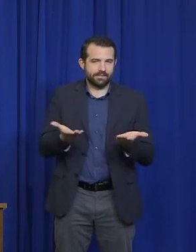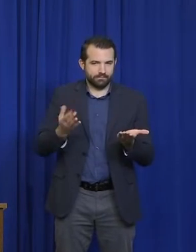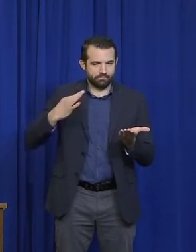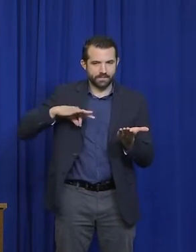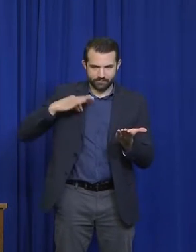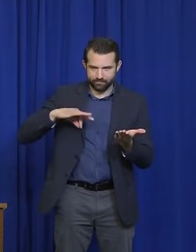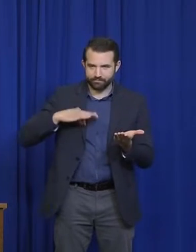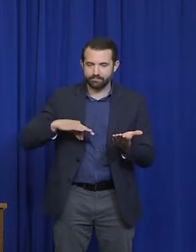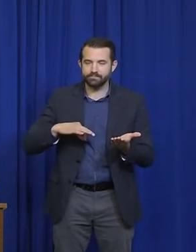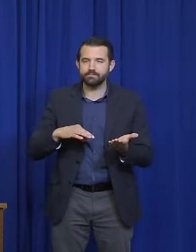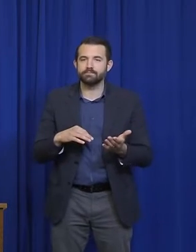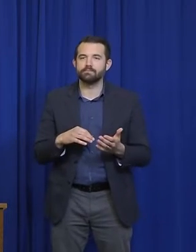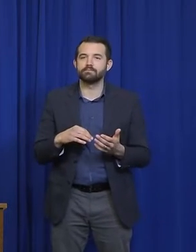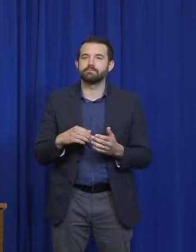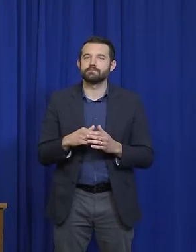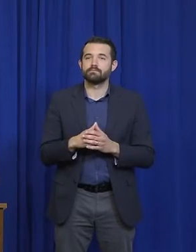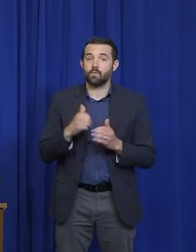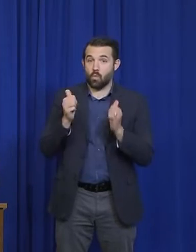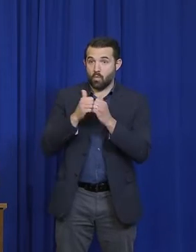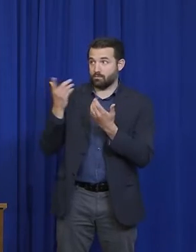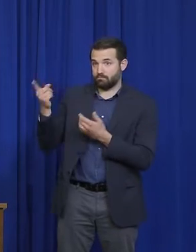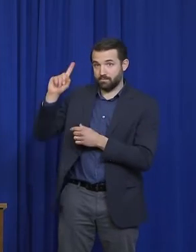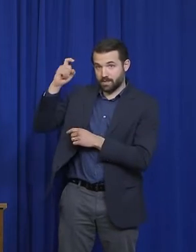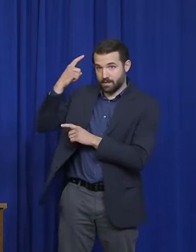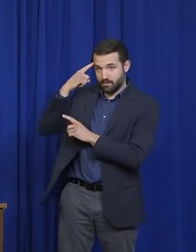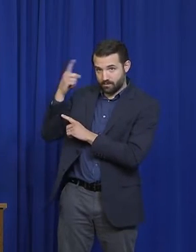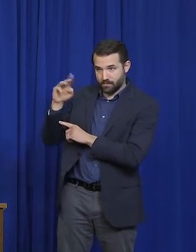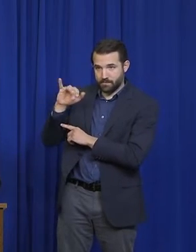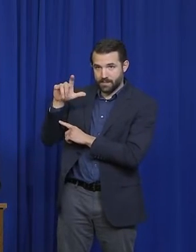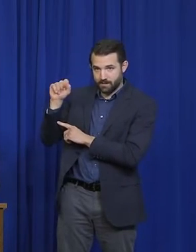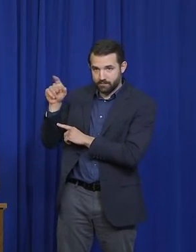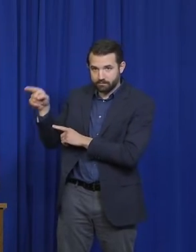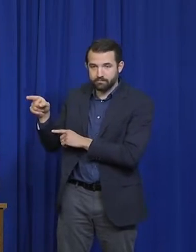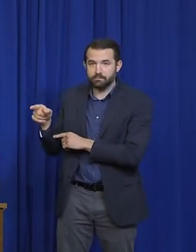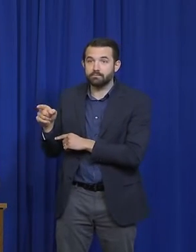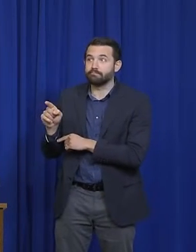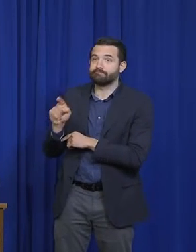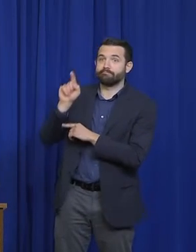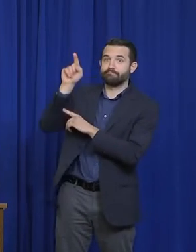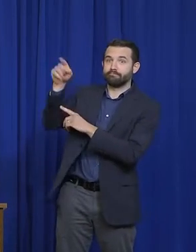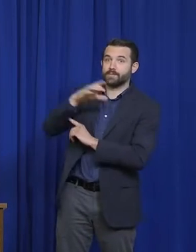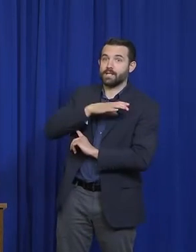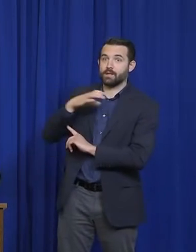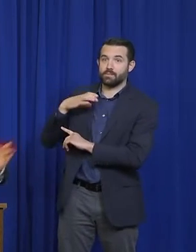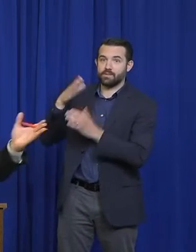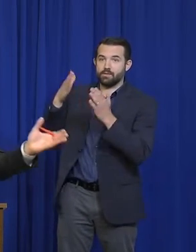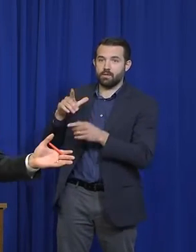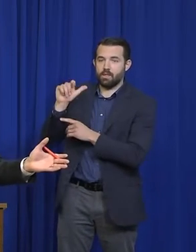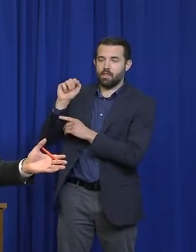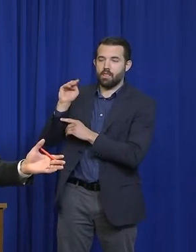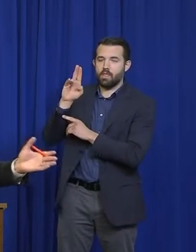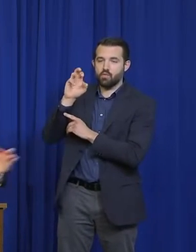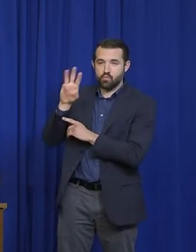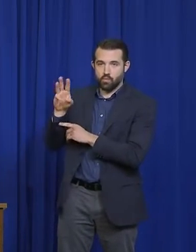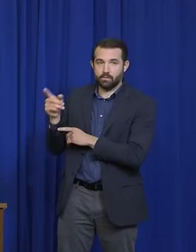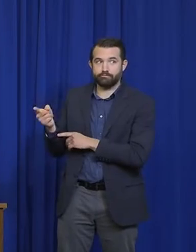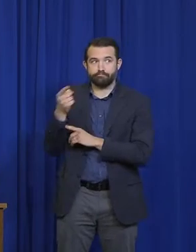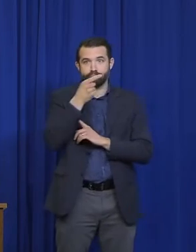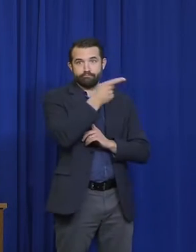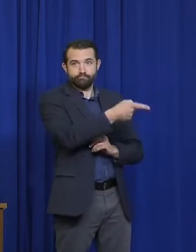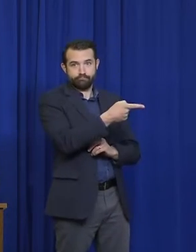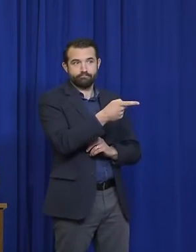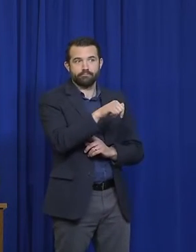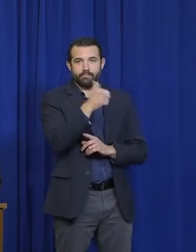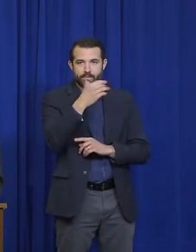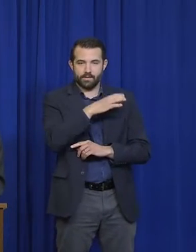I'm joined this afternoon by Governor Janet Mills, Commissioner Jean Lambrou of the Department of Health and Human Services, Commissioner Heather Johnson of